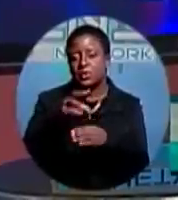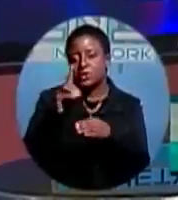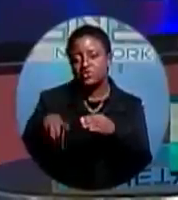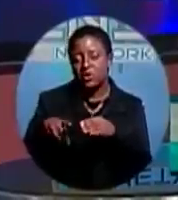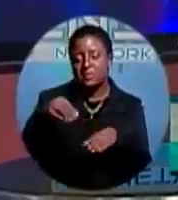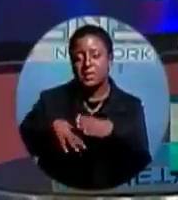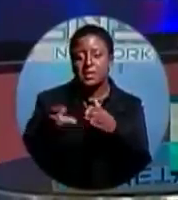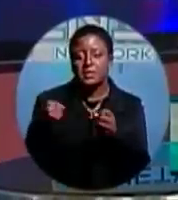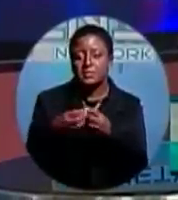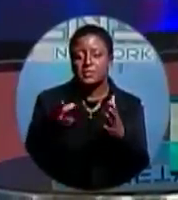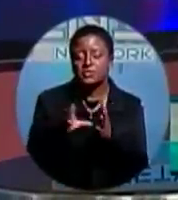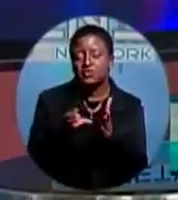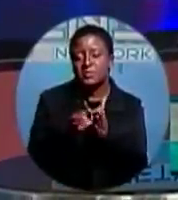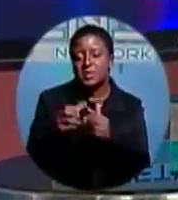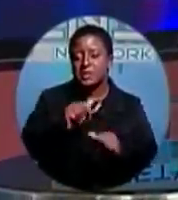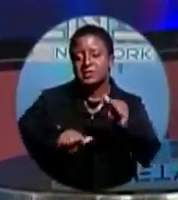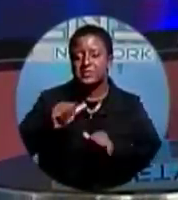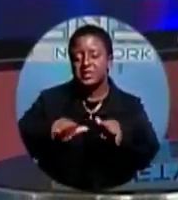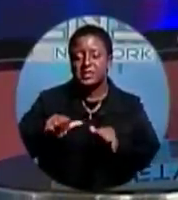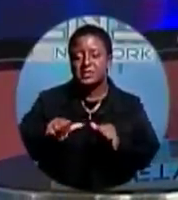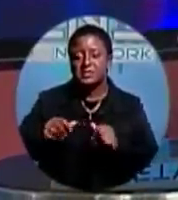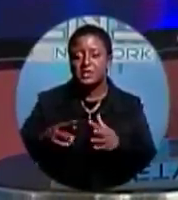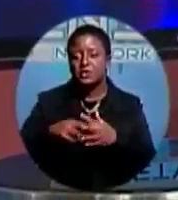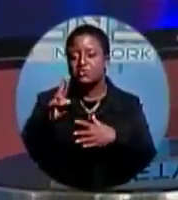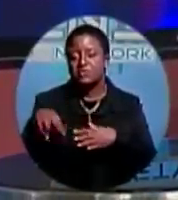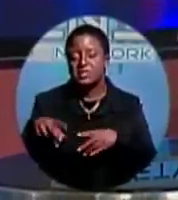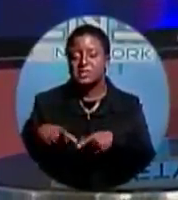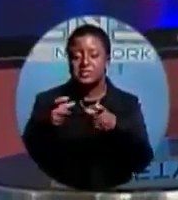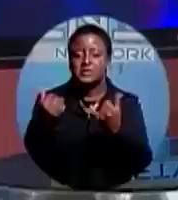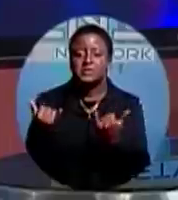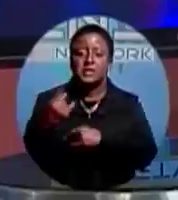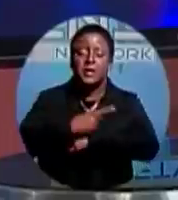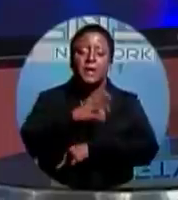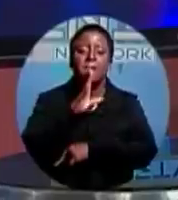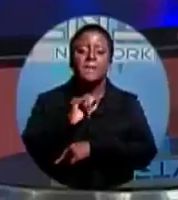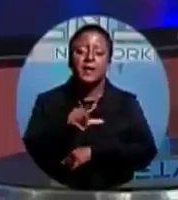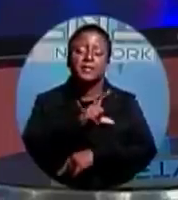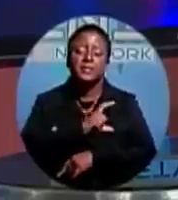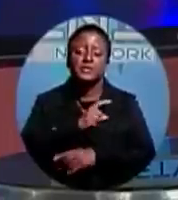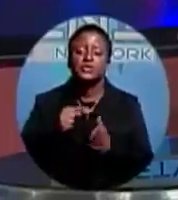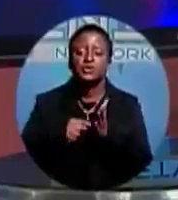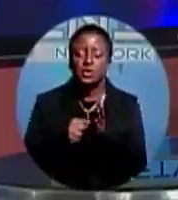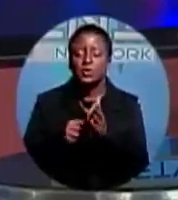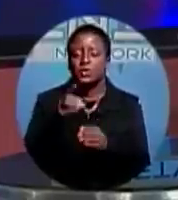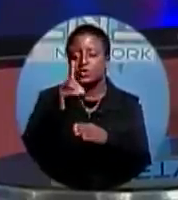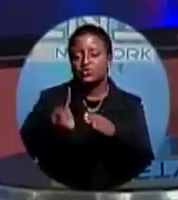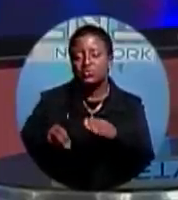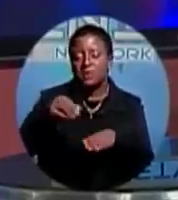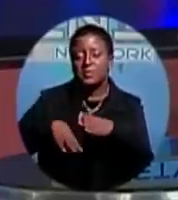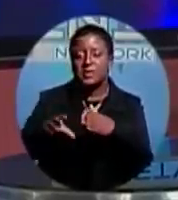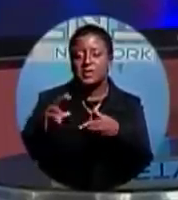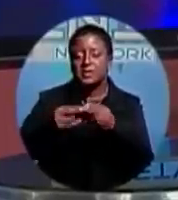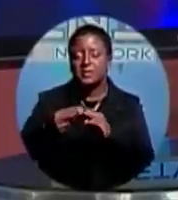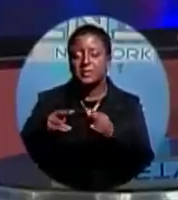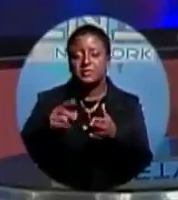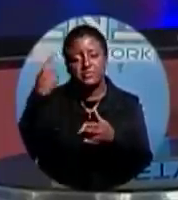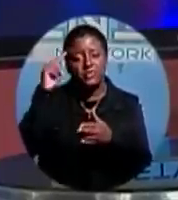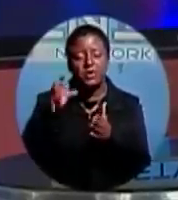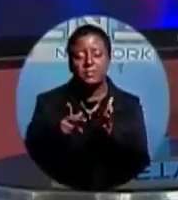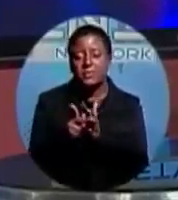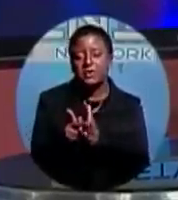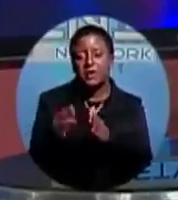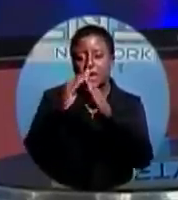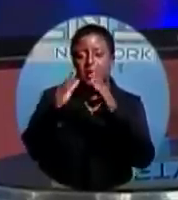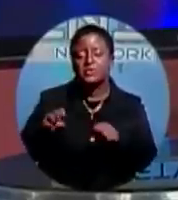activities across the Bahamas. A release issued today by the Royal Bahamas Police Force is showing a drop in figures for murder, housebreaking, and